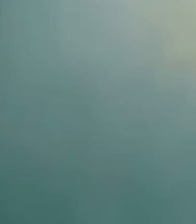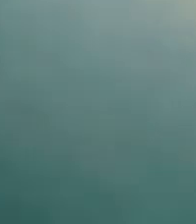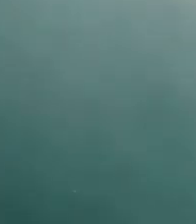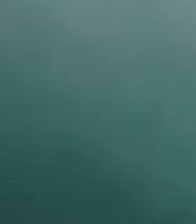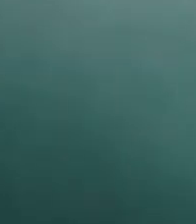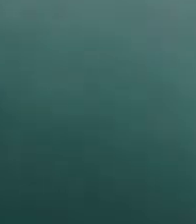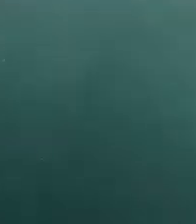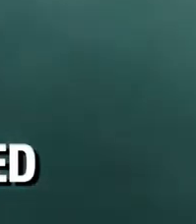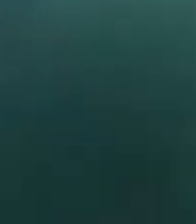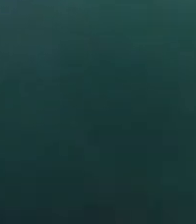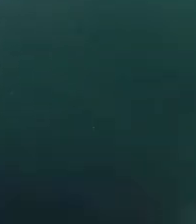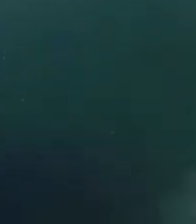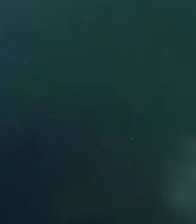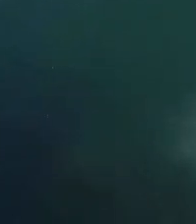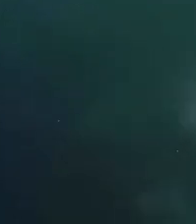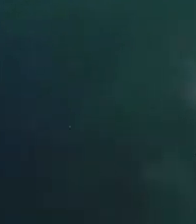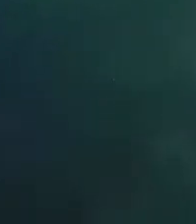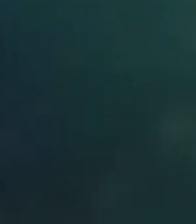redeemed